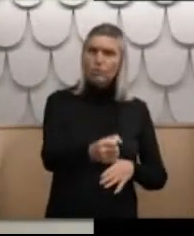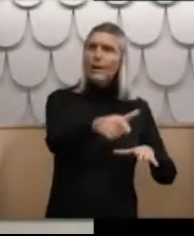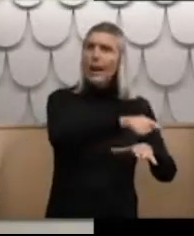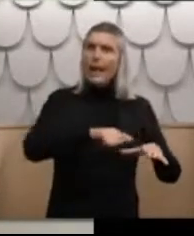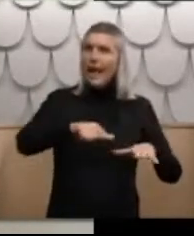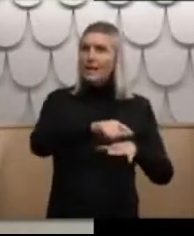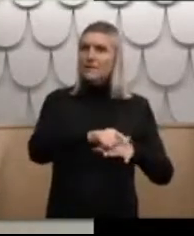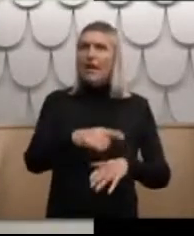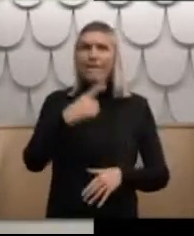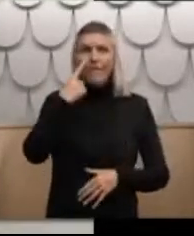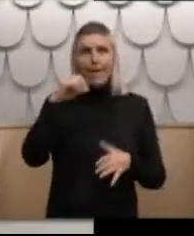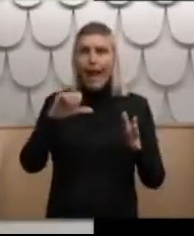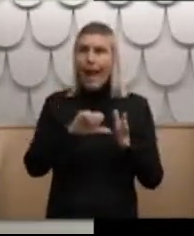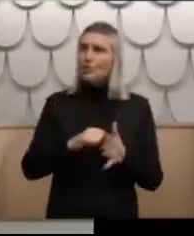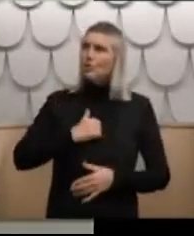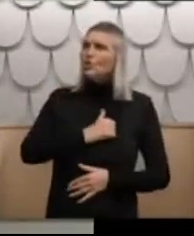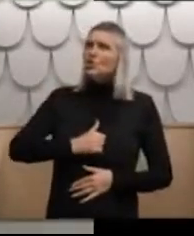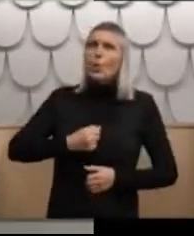enjoy everyday and be happy.